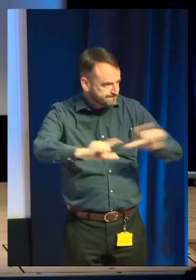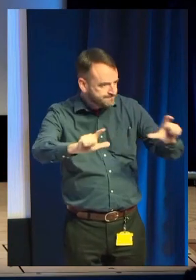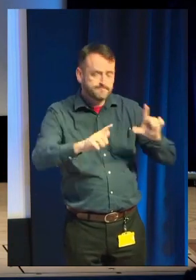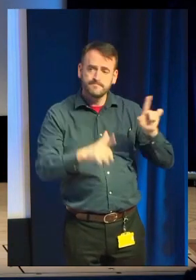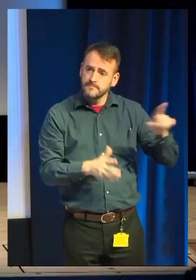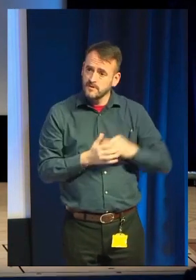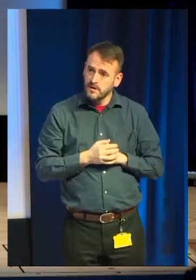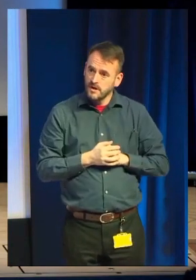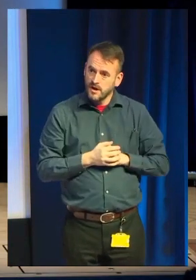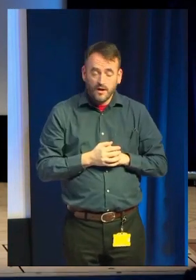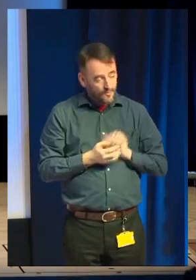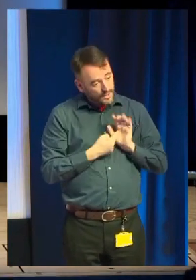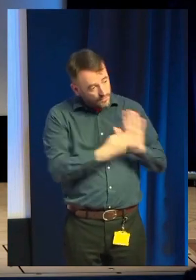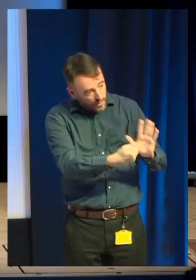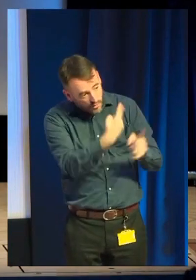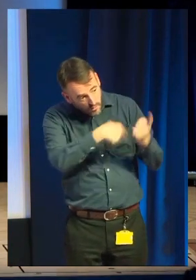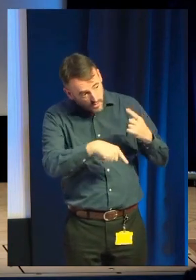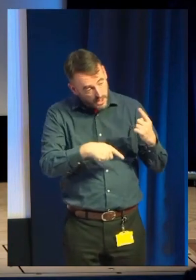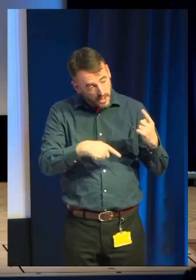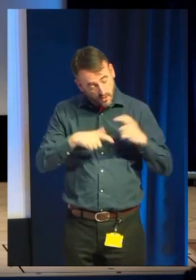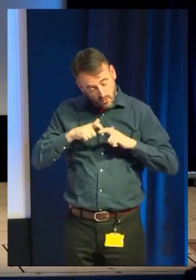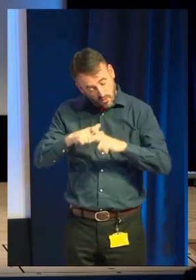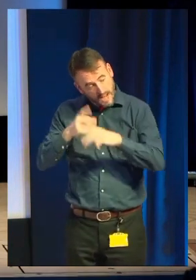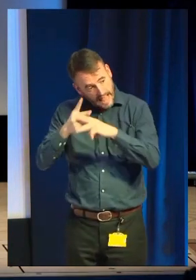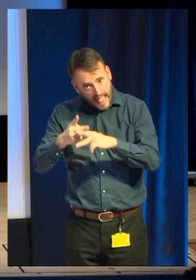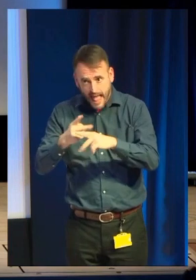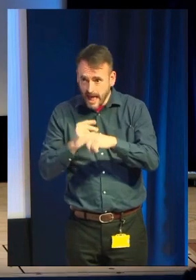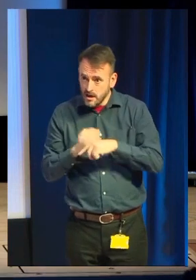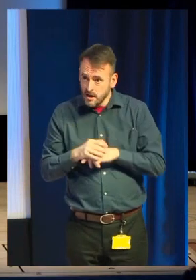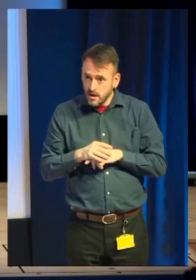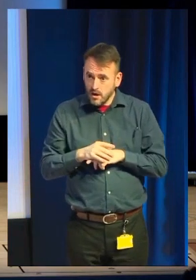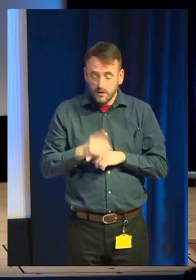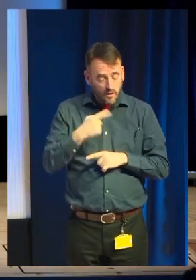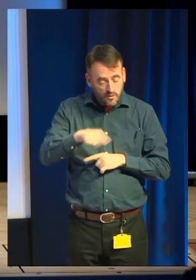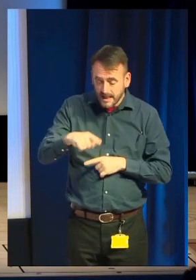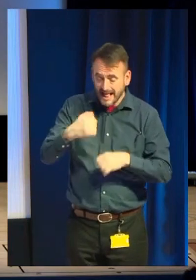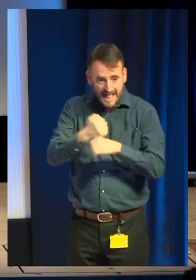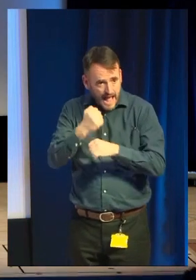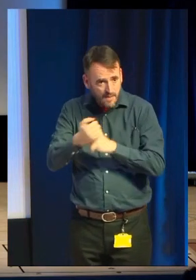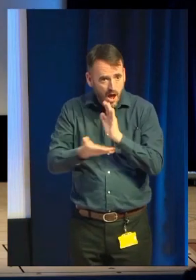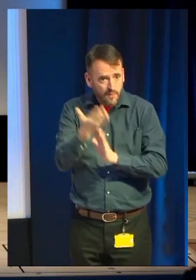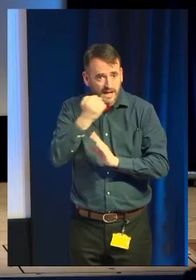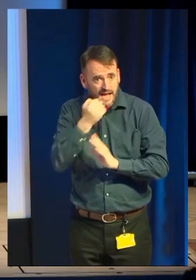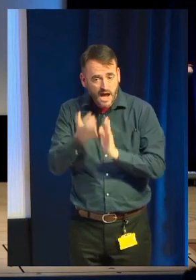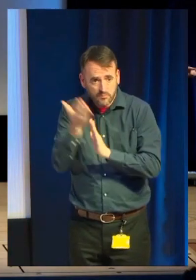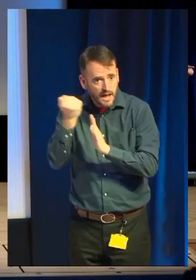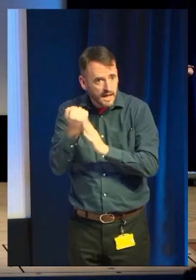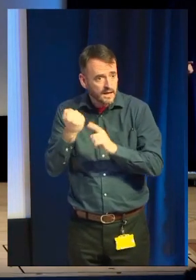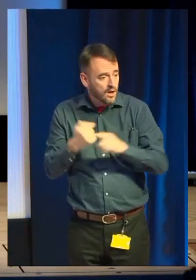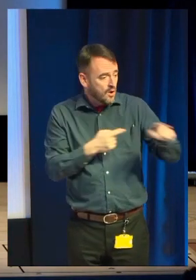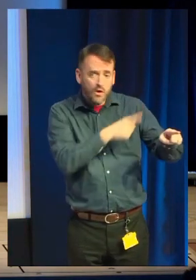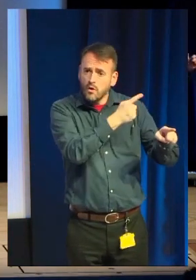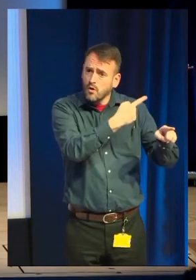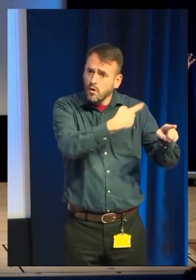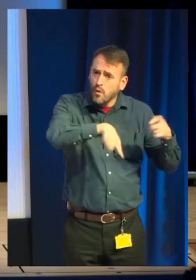we still care. Like, oh, is this going to keep getting updated? What if there are problems with it? We're still there. We still care. So the game is kind of